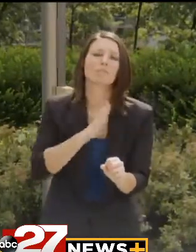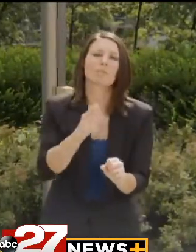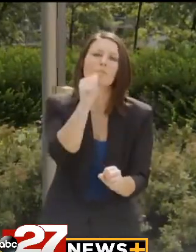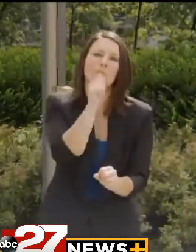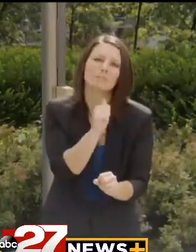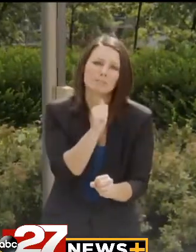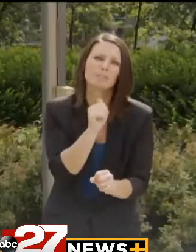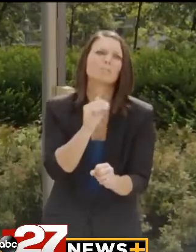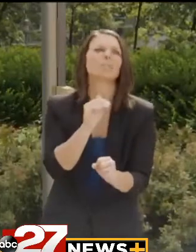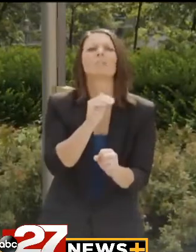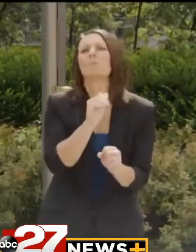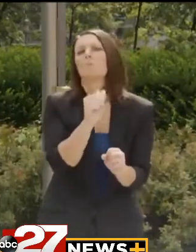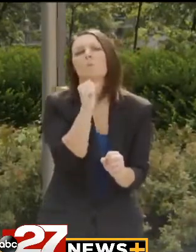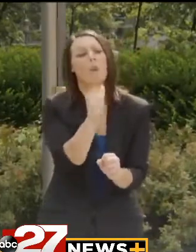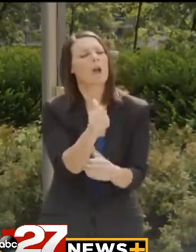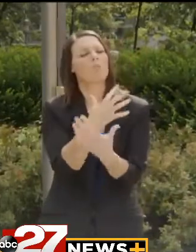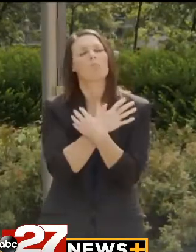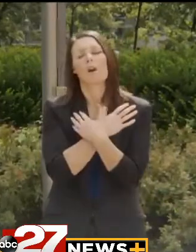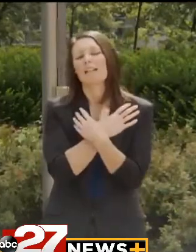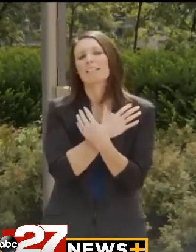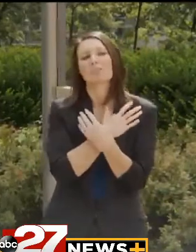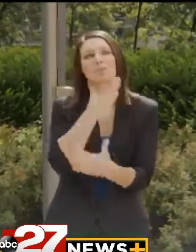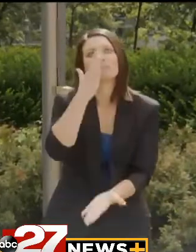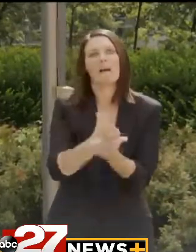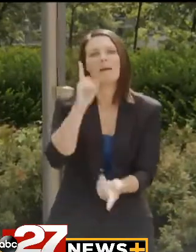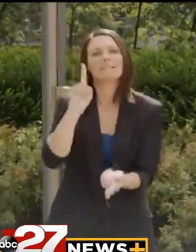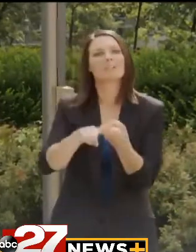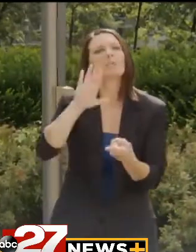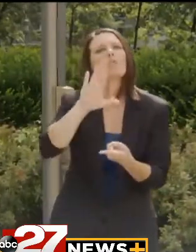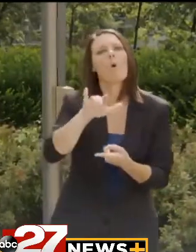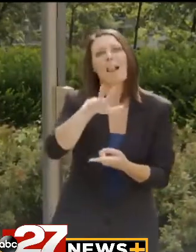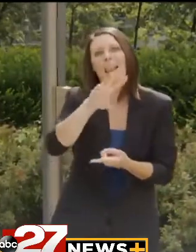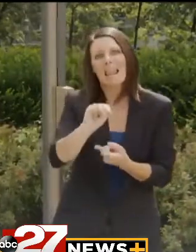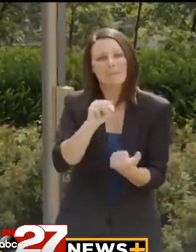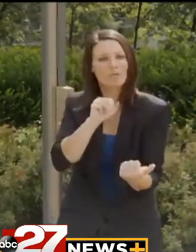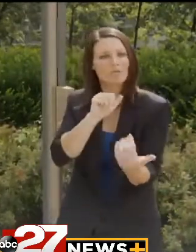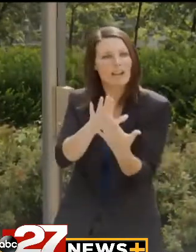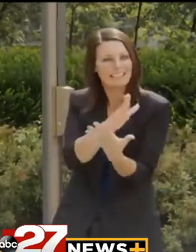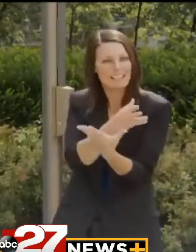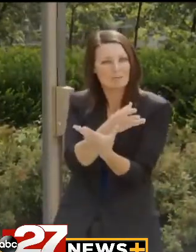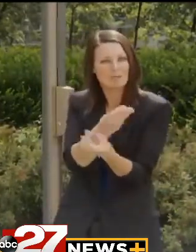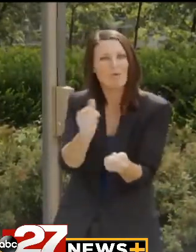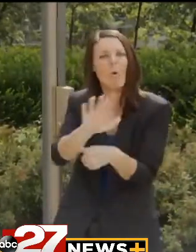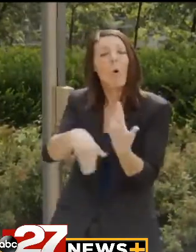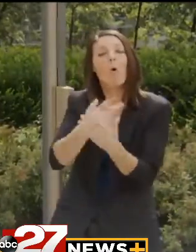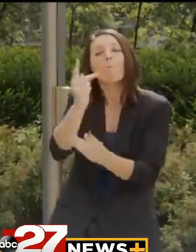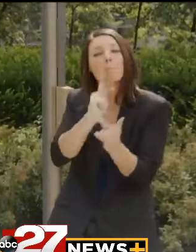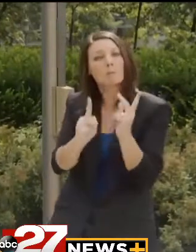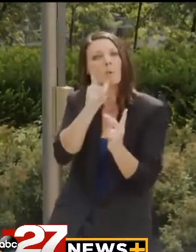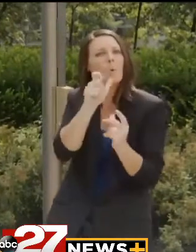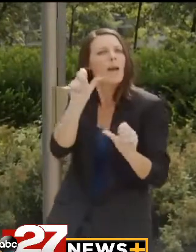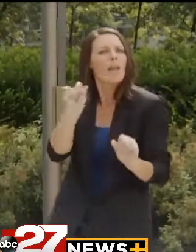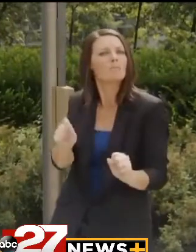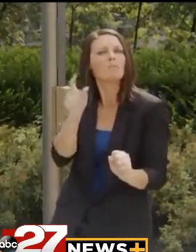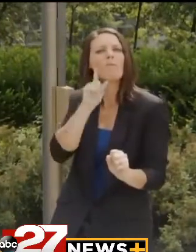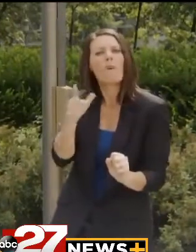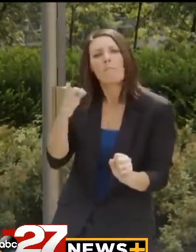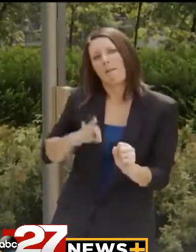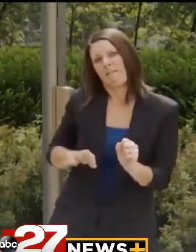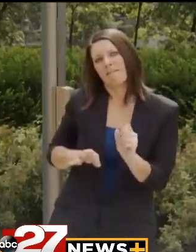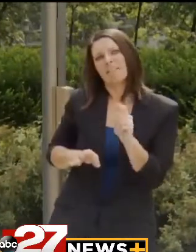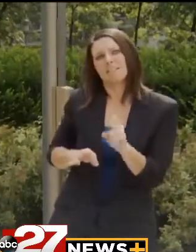patience. We will not rest or stop until your claim is addressed and until all individuals who are eligible for